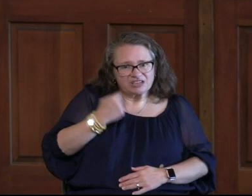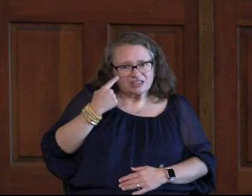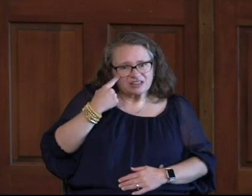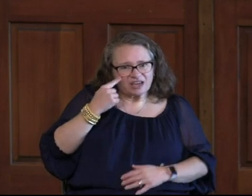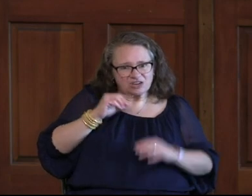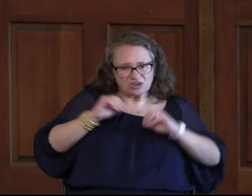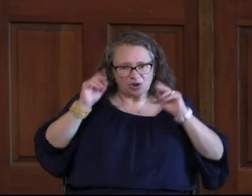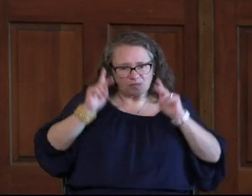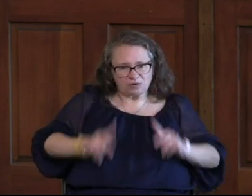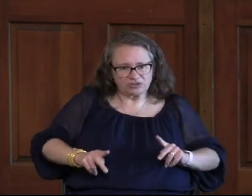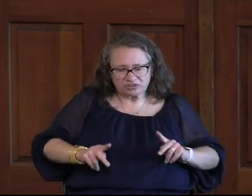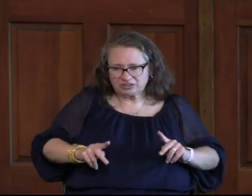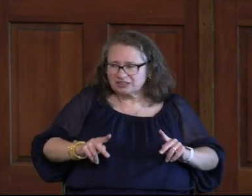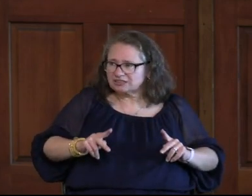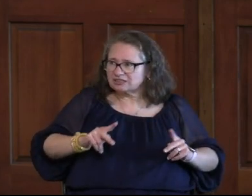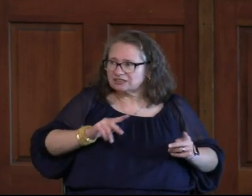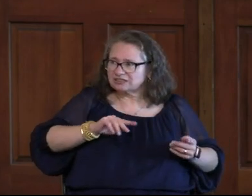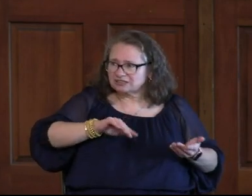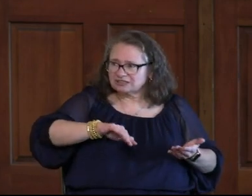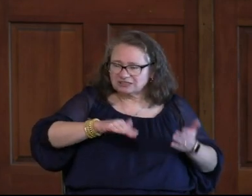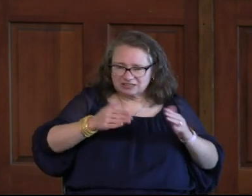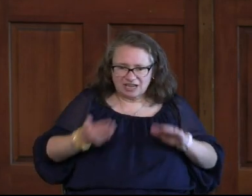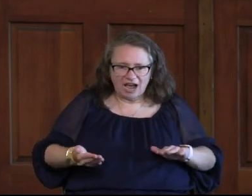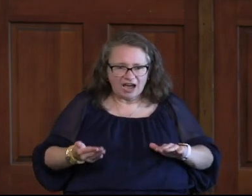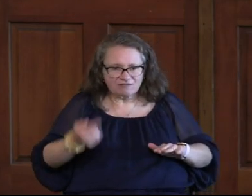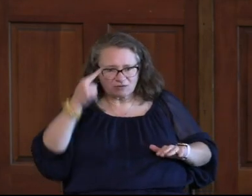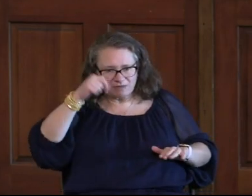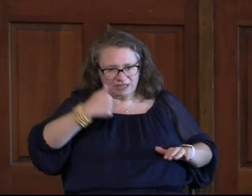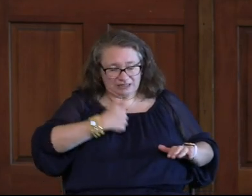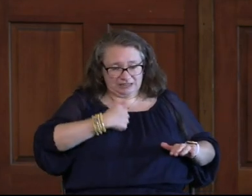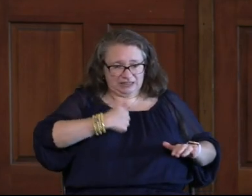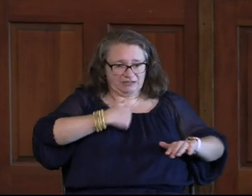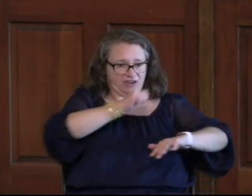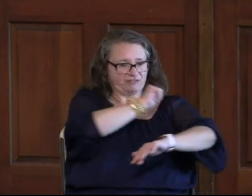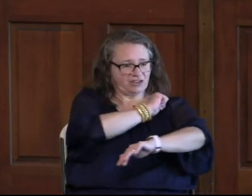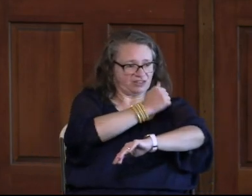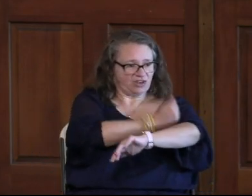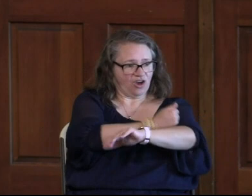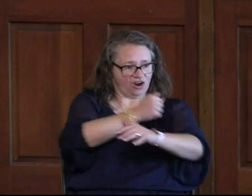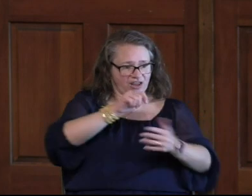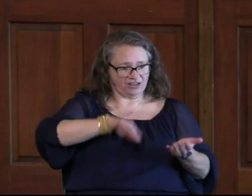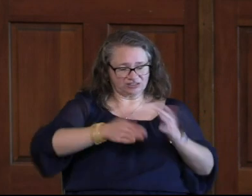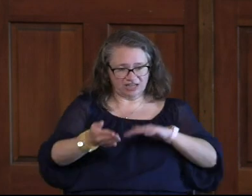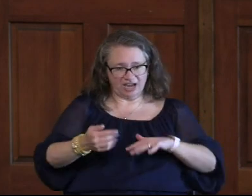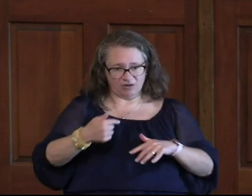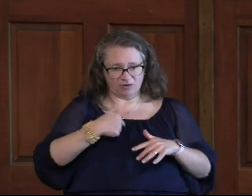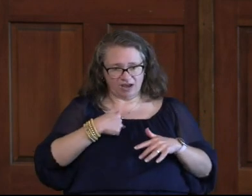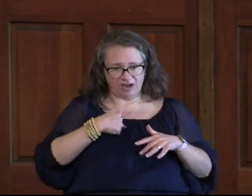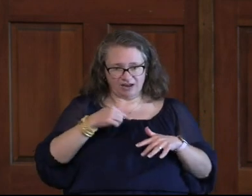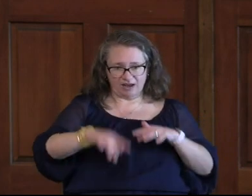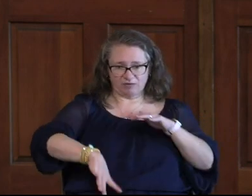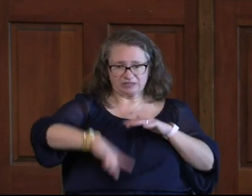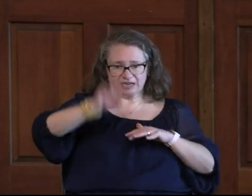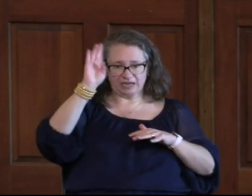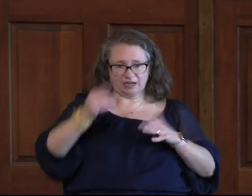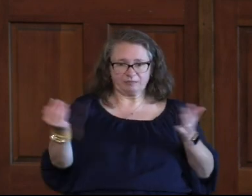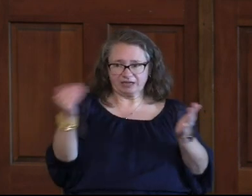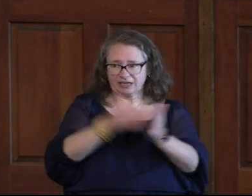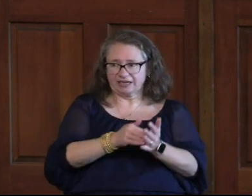Said No One Takes My Life From Me I Lay It Down On My Own Account I Have Authority To Lay It Down I Have Authority To Take It Up Again